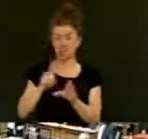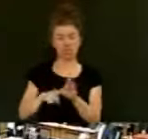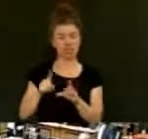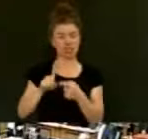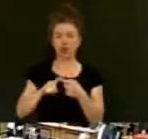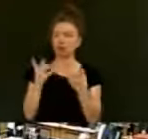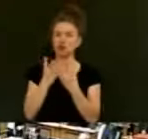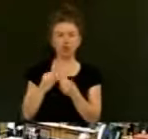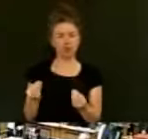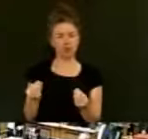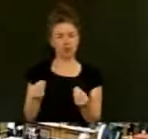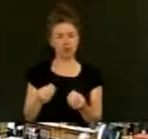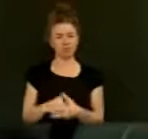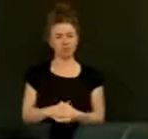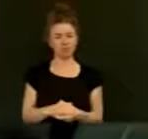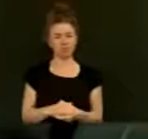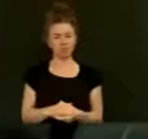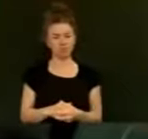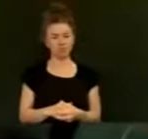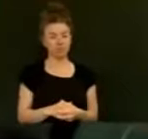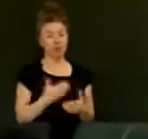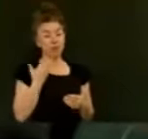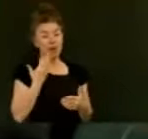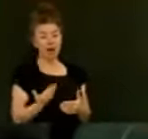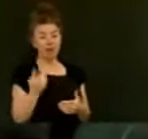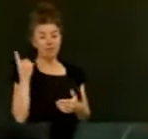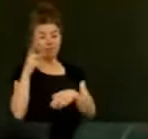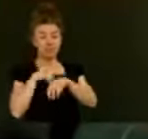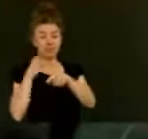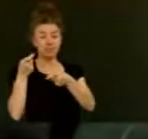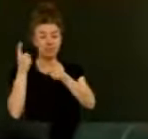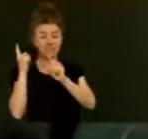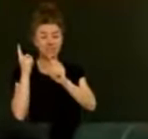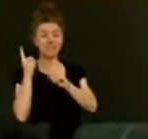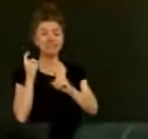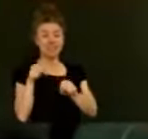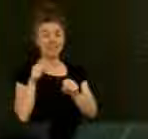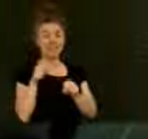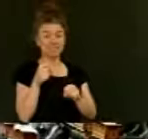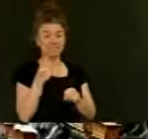The Hon. Chris Finlayson. On behalf of the Minister, it's much easier, yes.